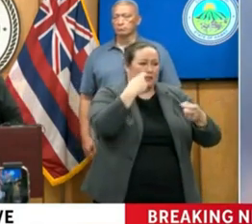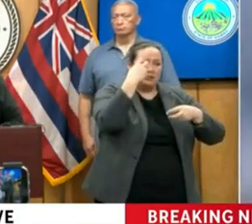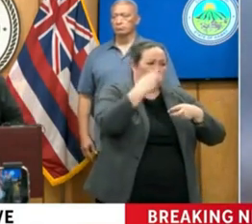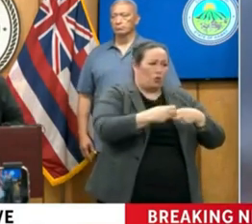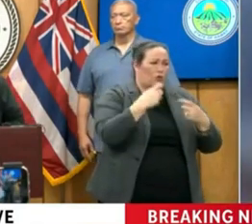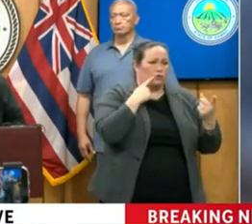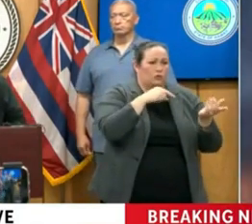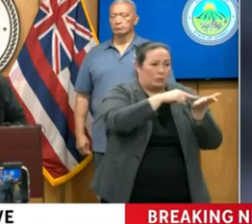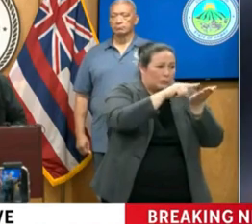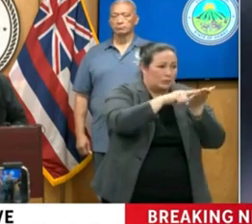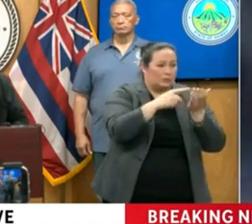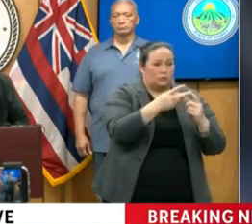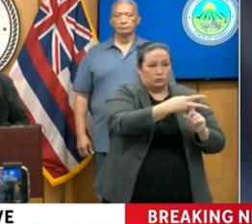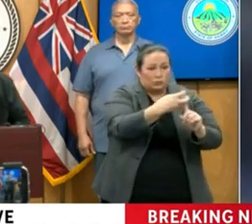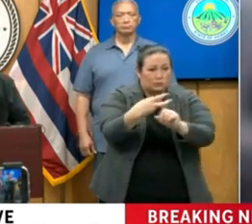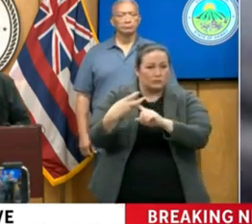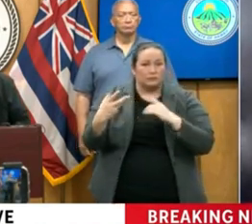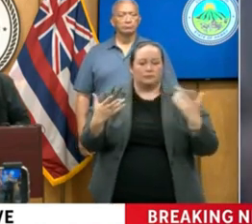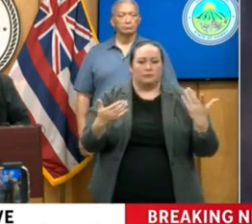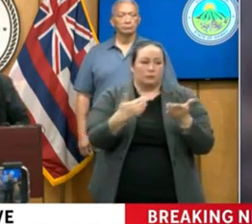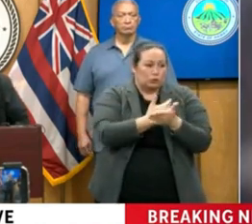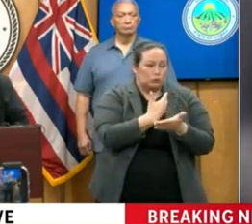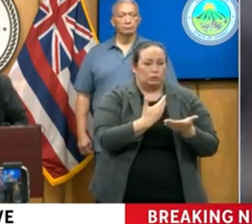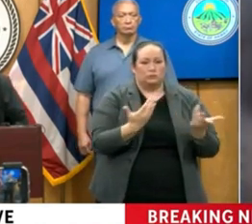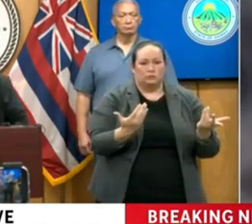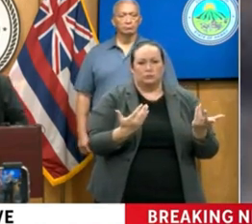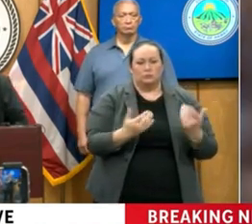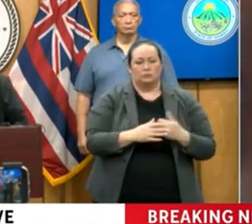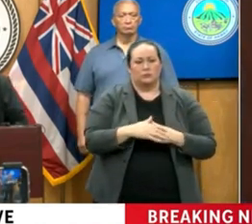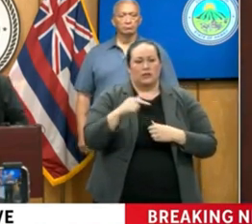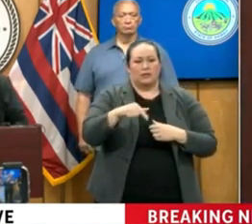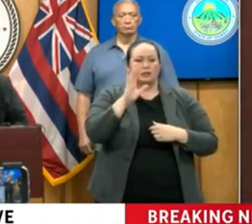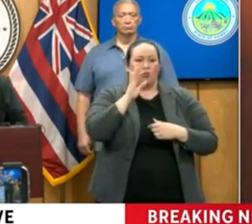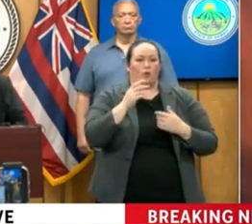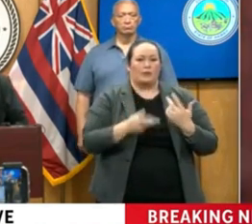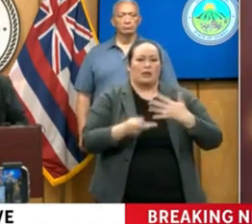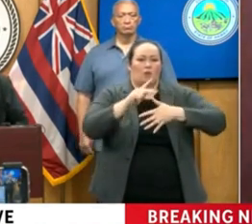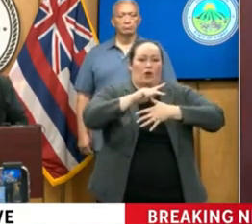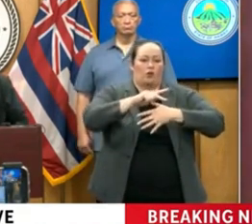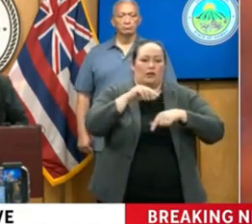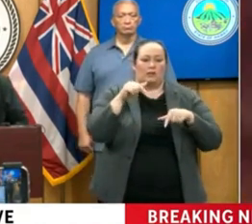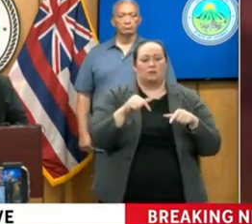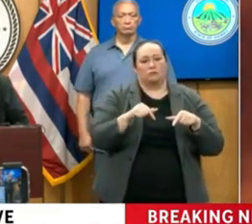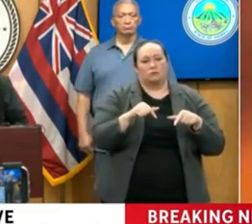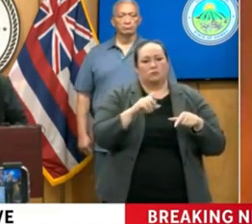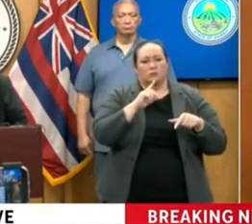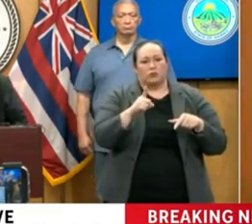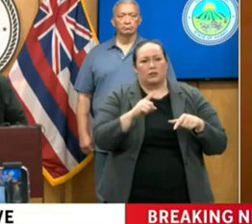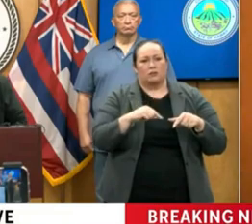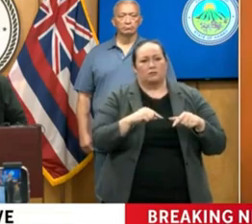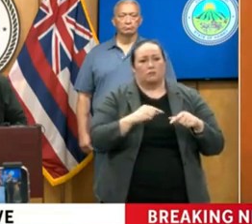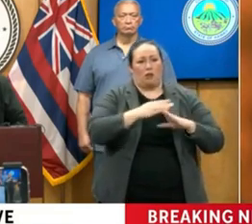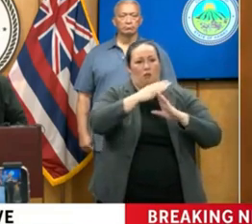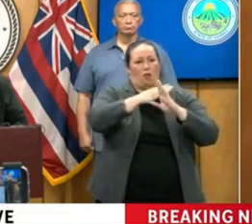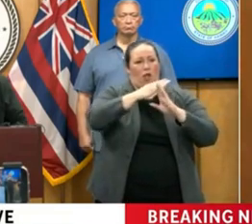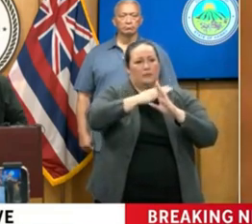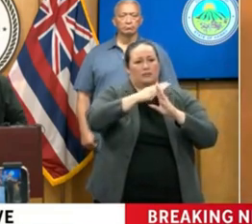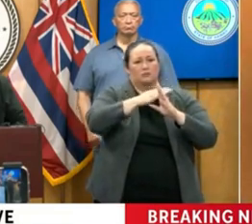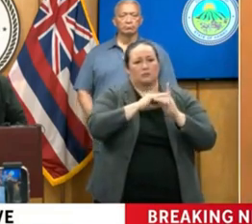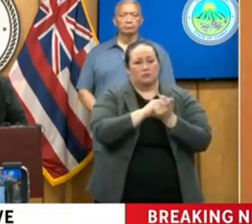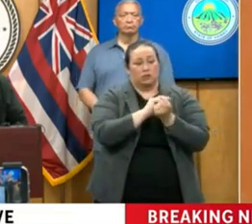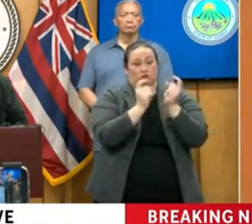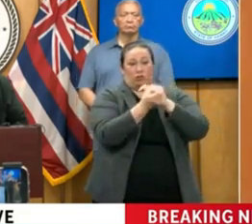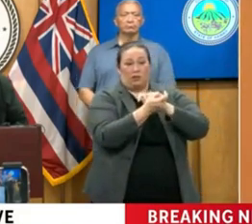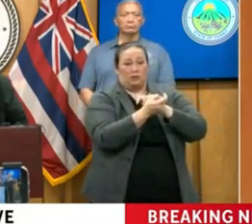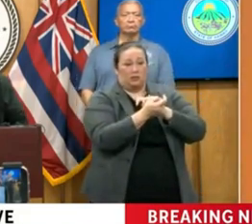islands. But this is going to be a priority. Climate change is here, and it's affecting